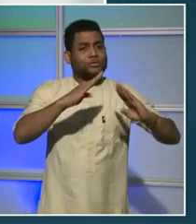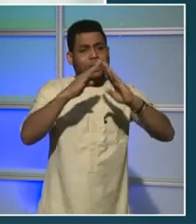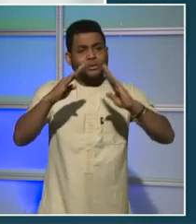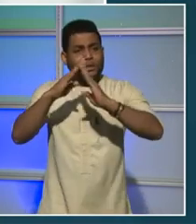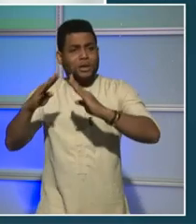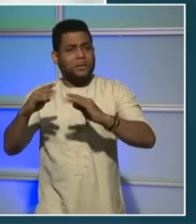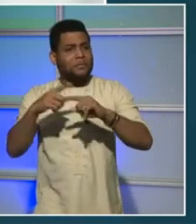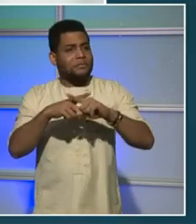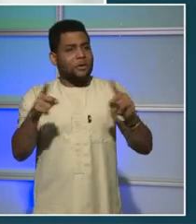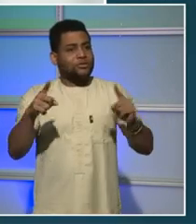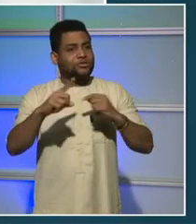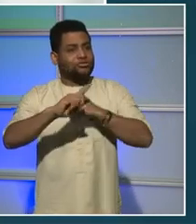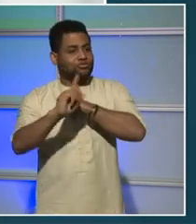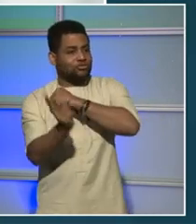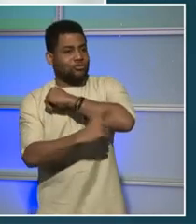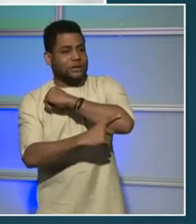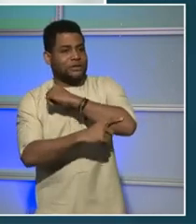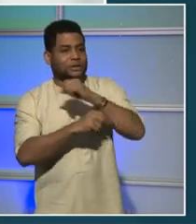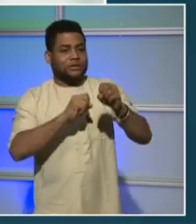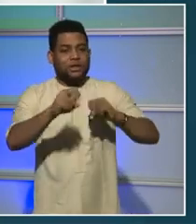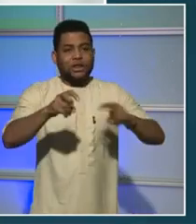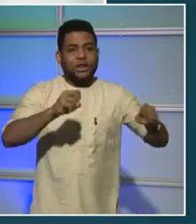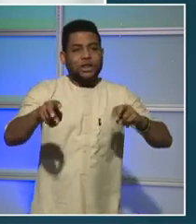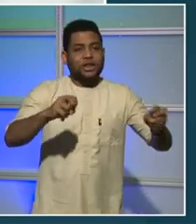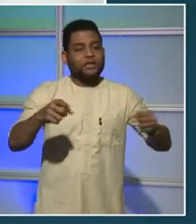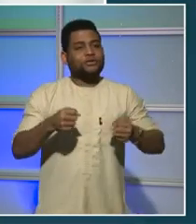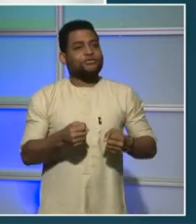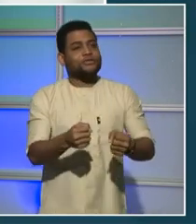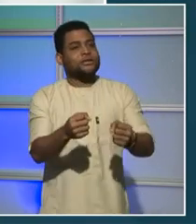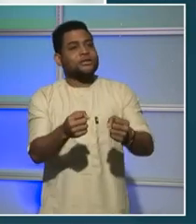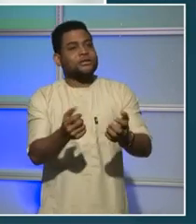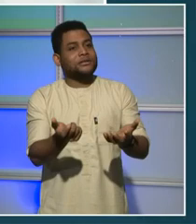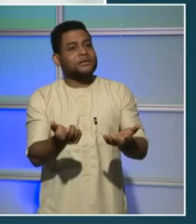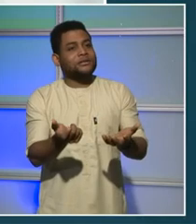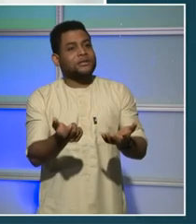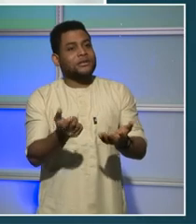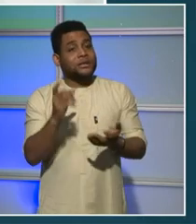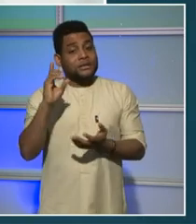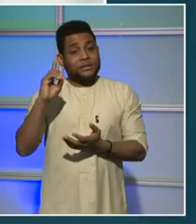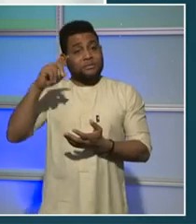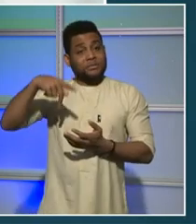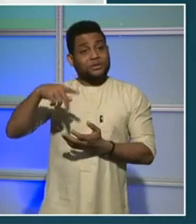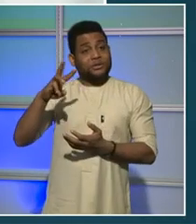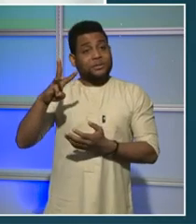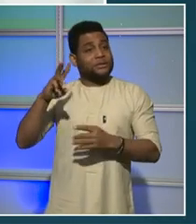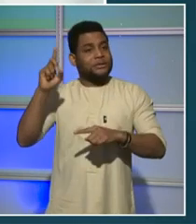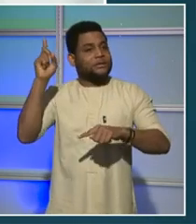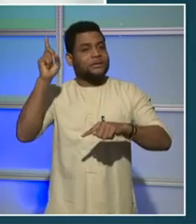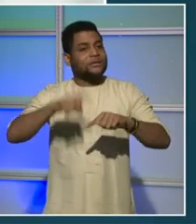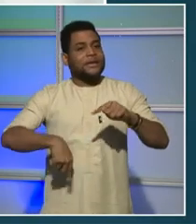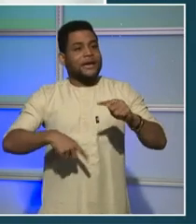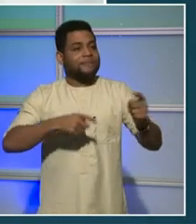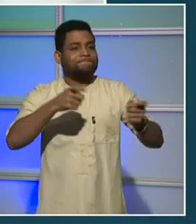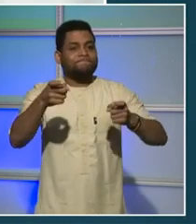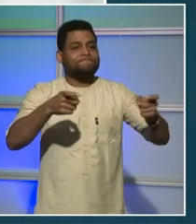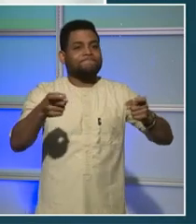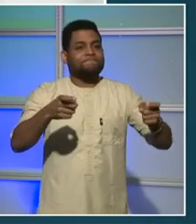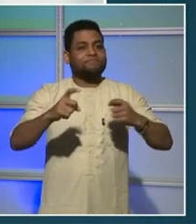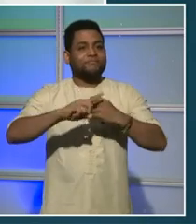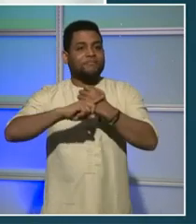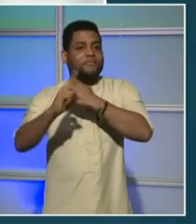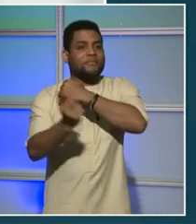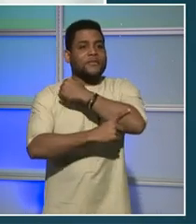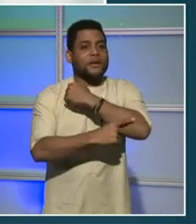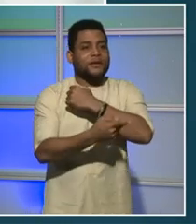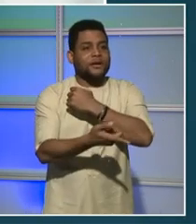being home during the pandemic. TPW can't properly manage demand for 3-1-1 requests to clean and manage the trash. How can we